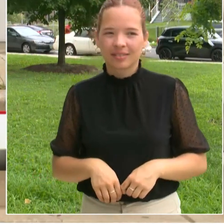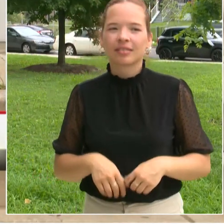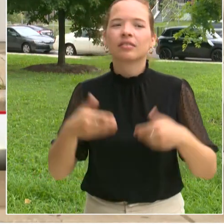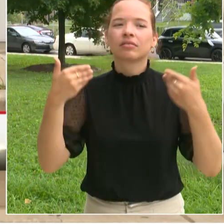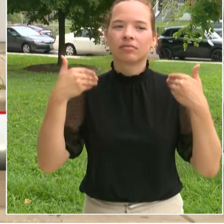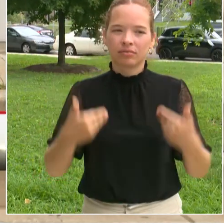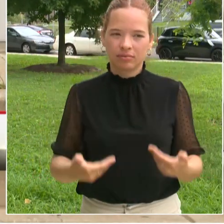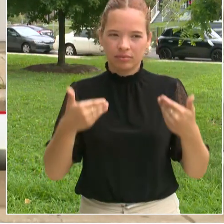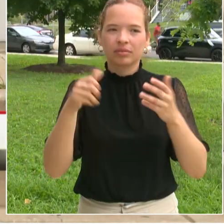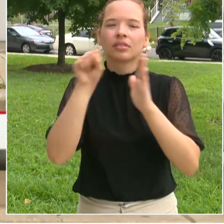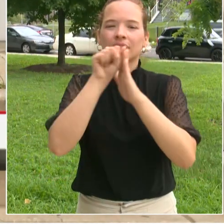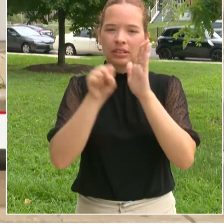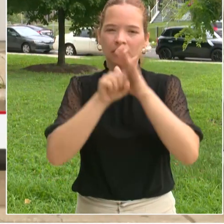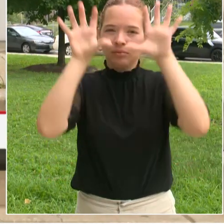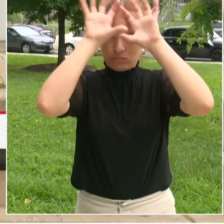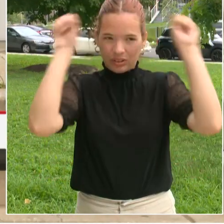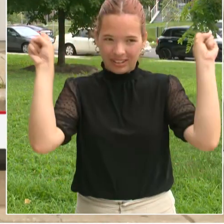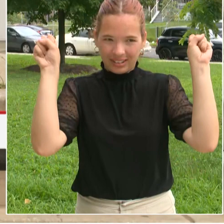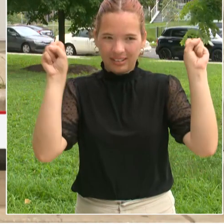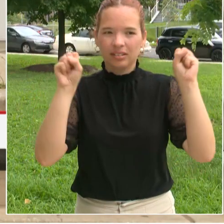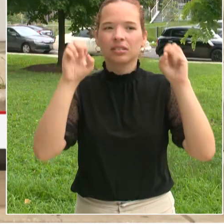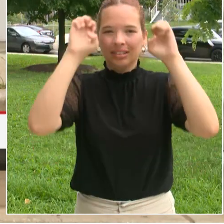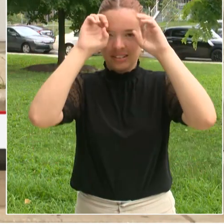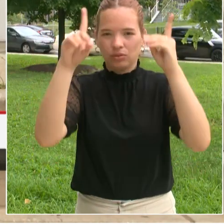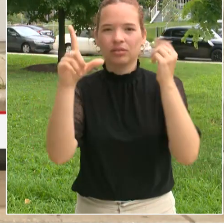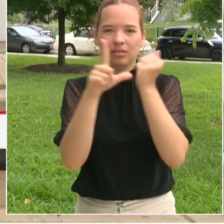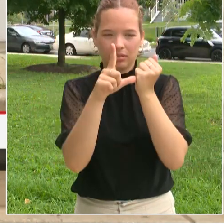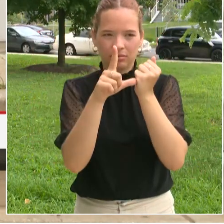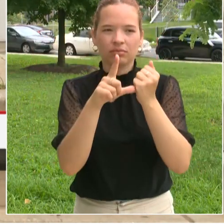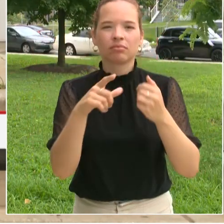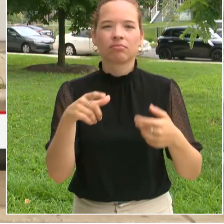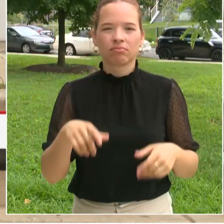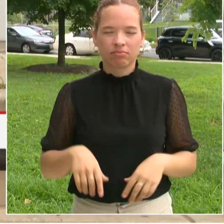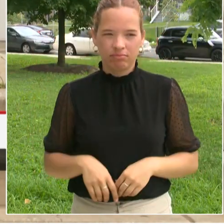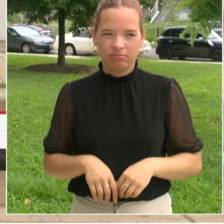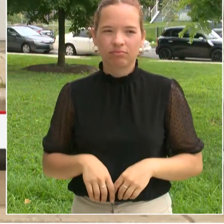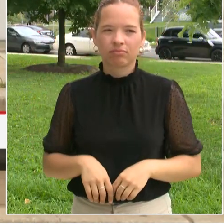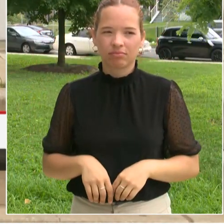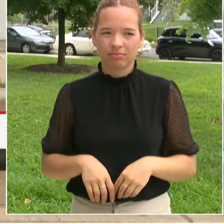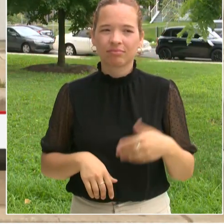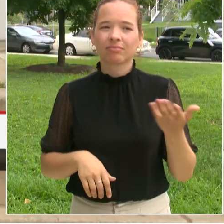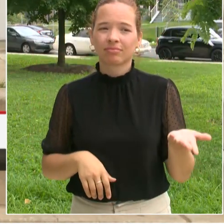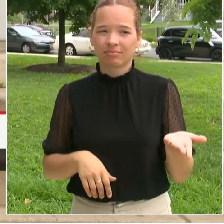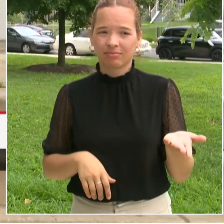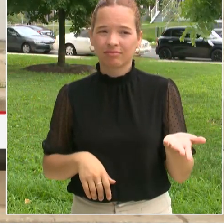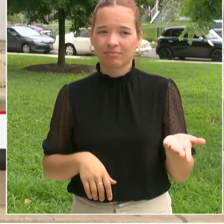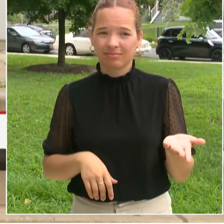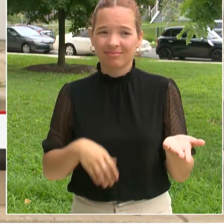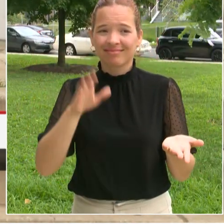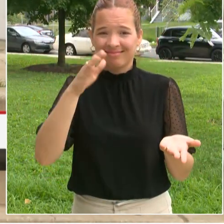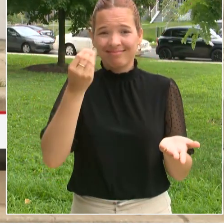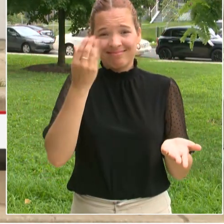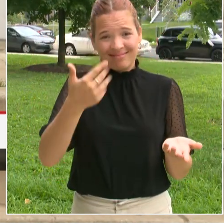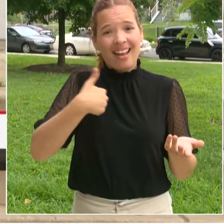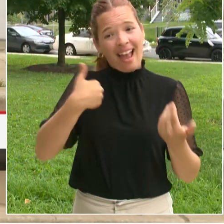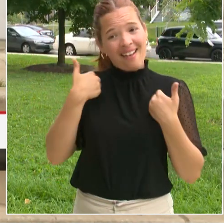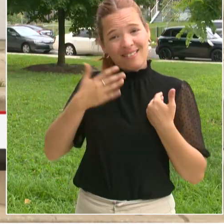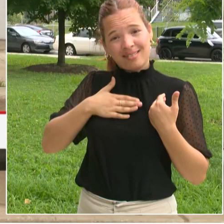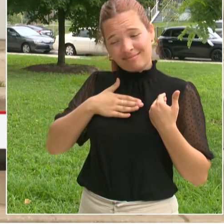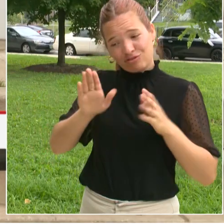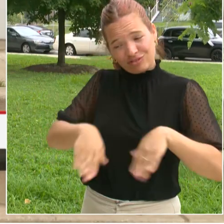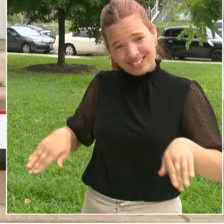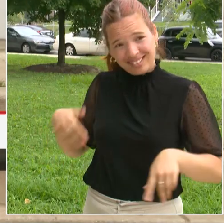I'm also a parent of a rising pre-K-3 student and rising kindergartener at a DC public school elementary school. So thank you, Chancellor, for the work